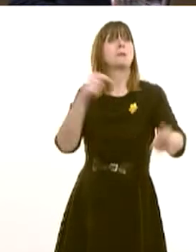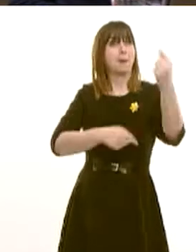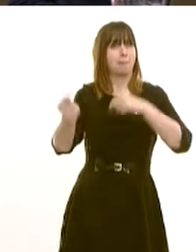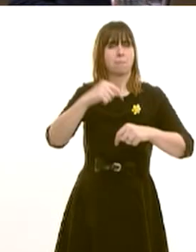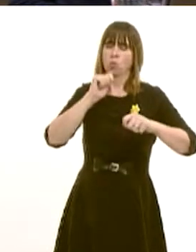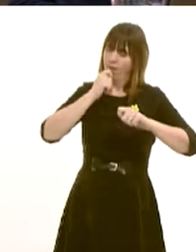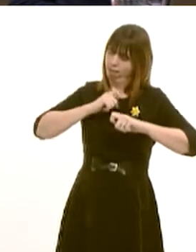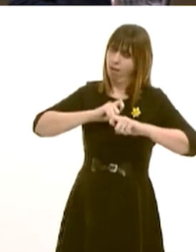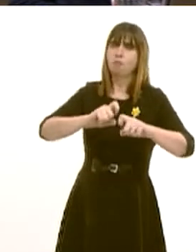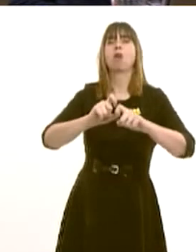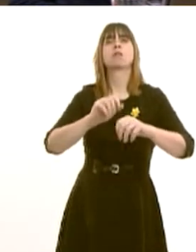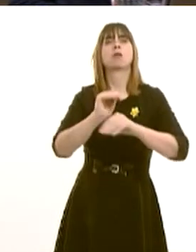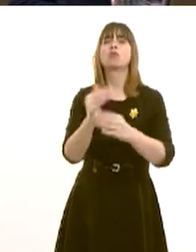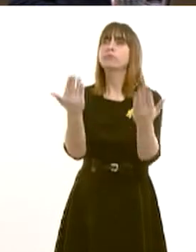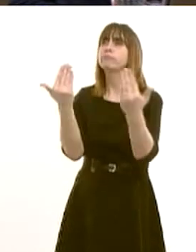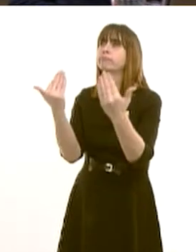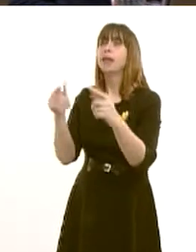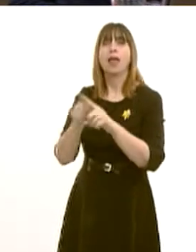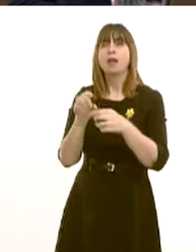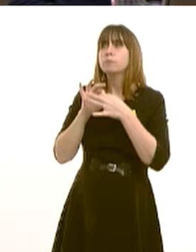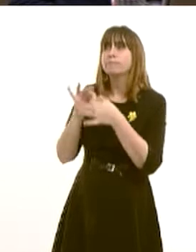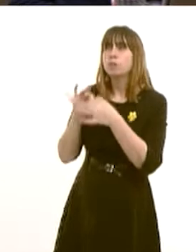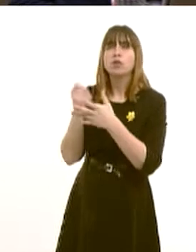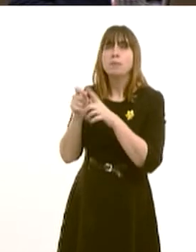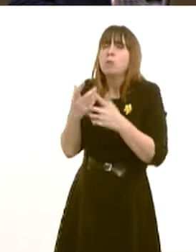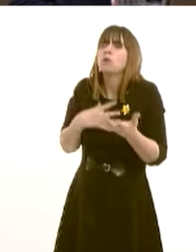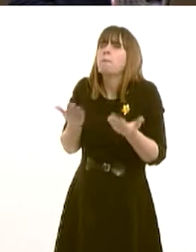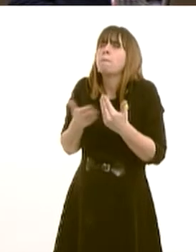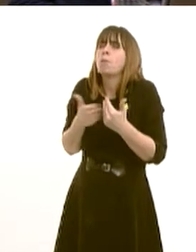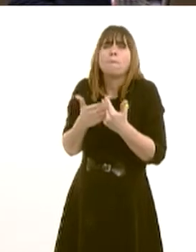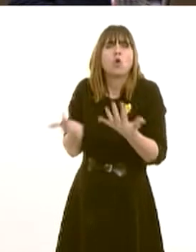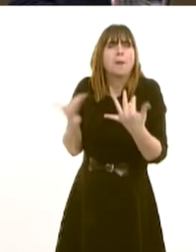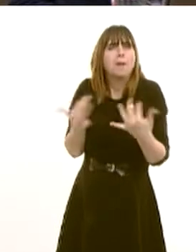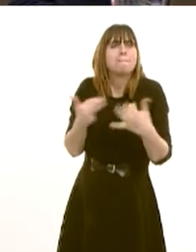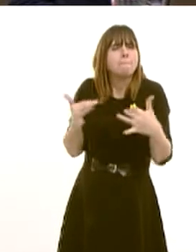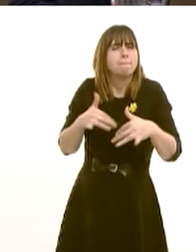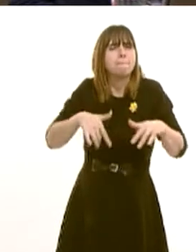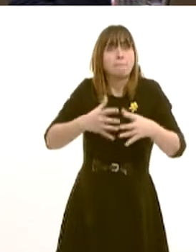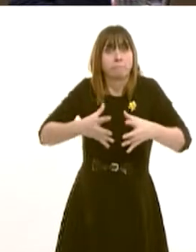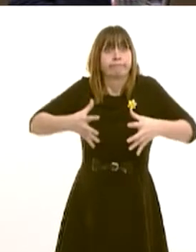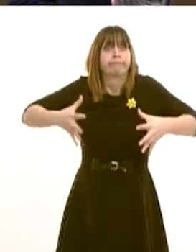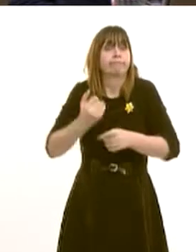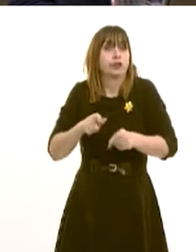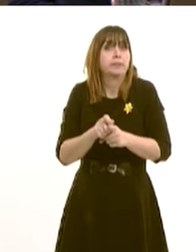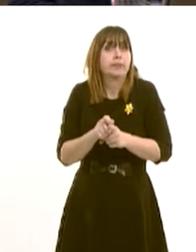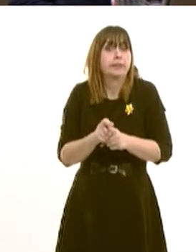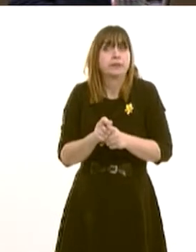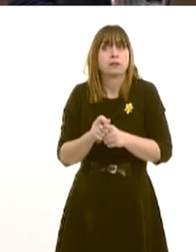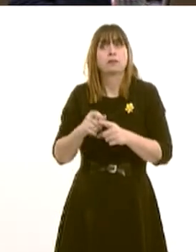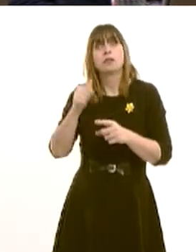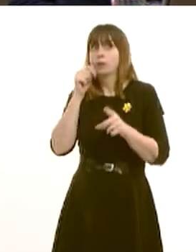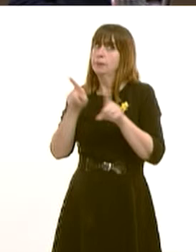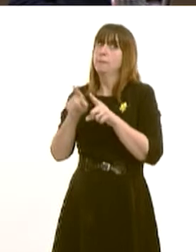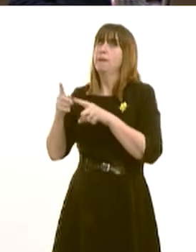will continue, of course, to work with the profession to make sure that we can attract more GP training places. There is a problem across England, Wales and Northern